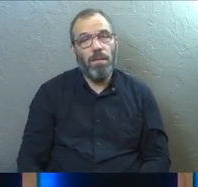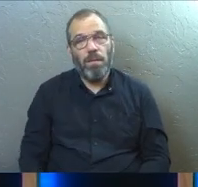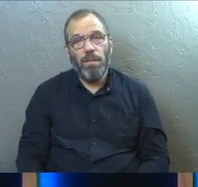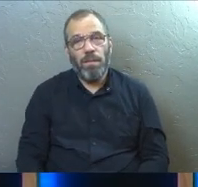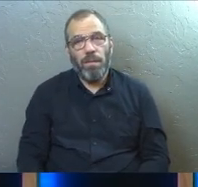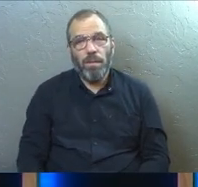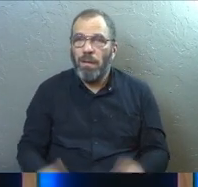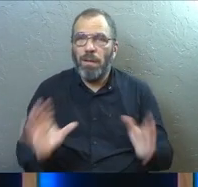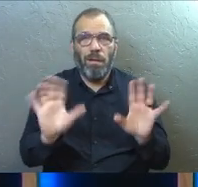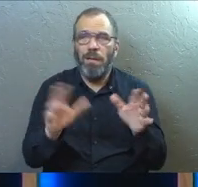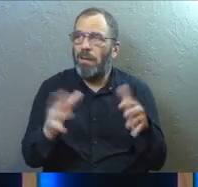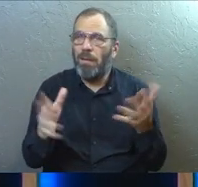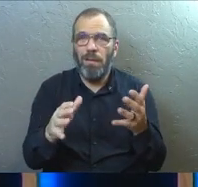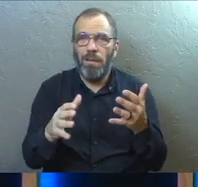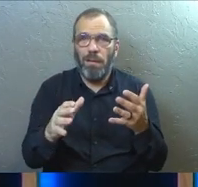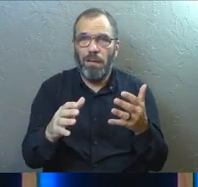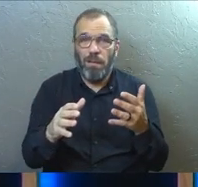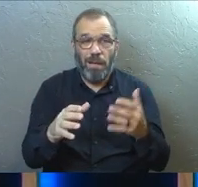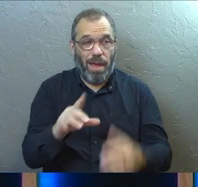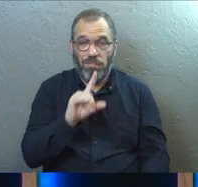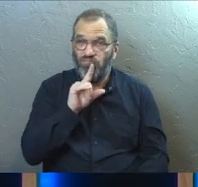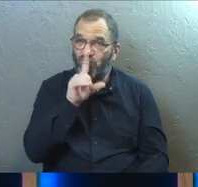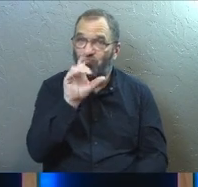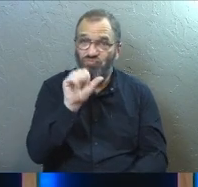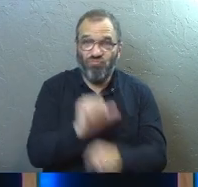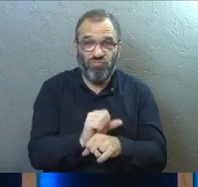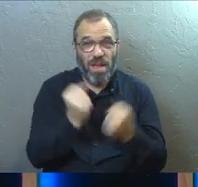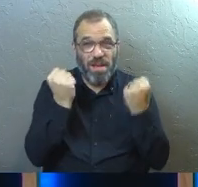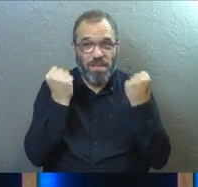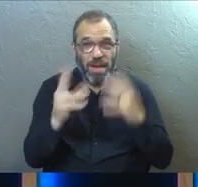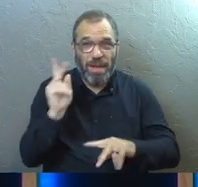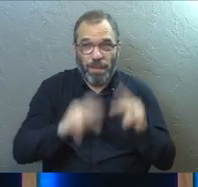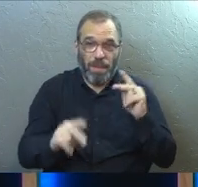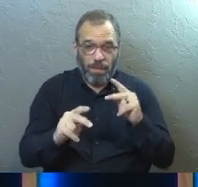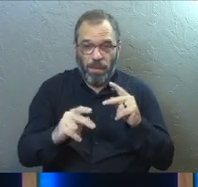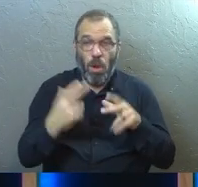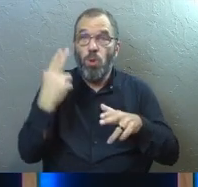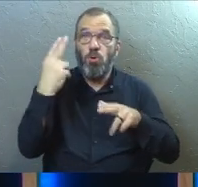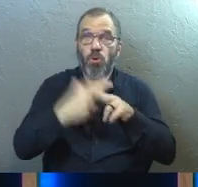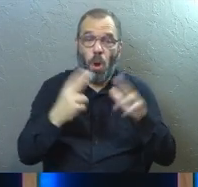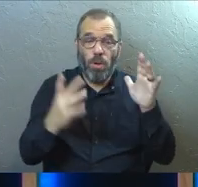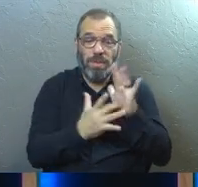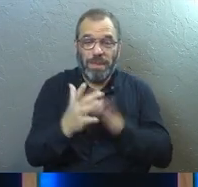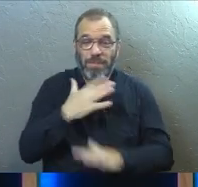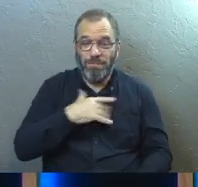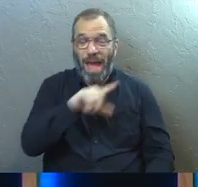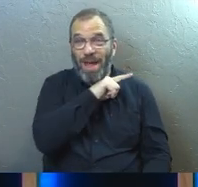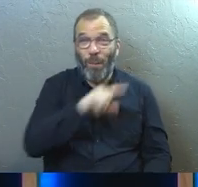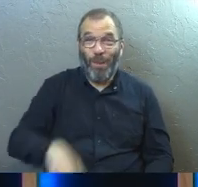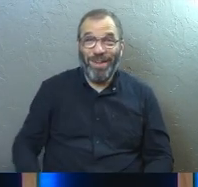And he's like, the hard reality is there's a lot of people who call Jesus their Lord.